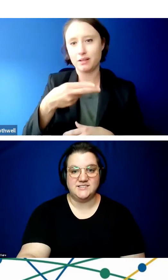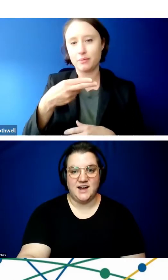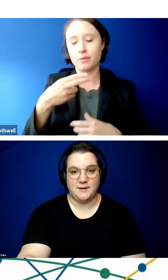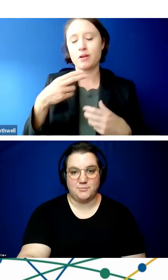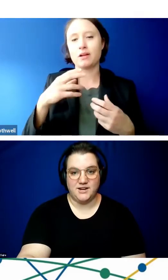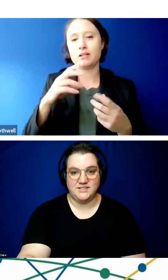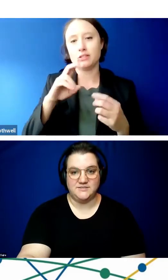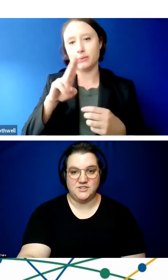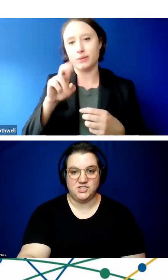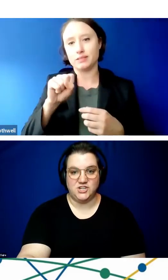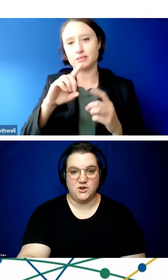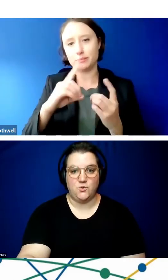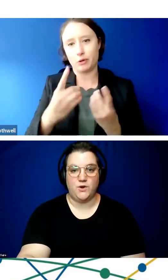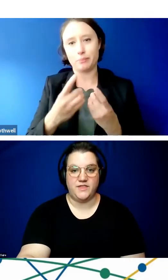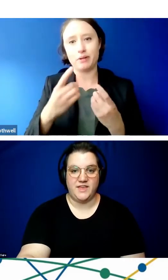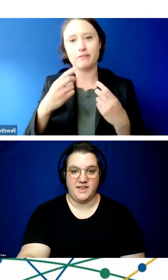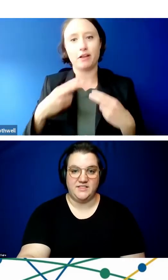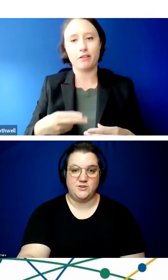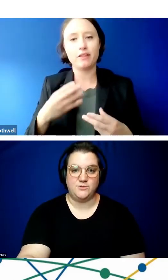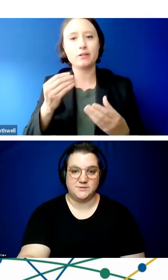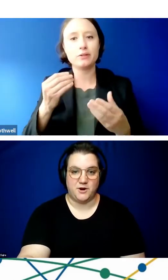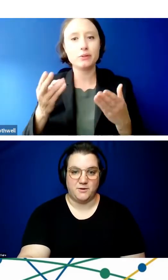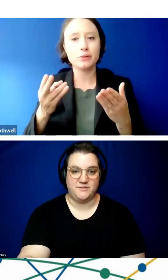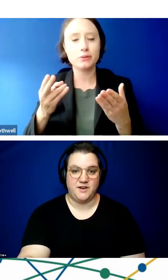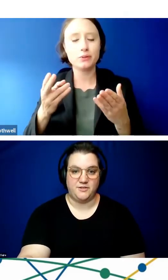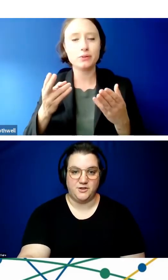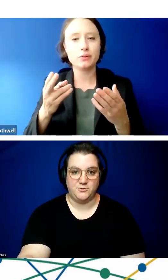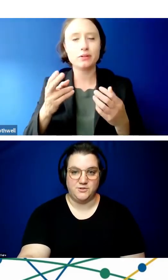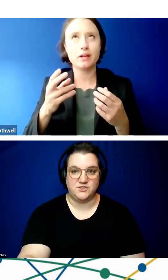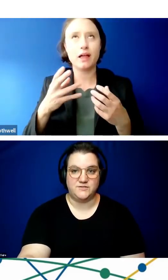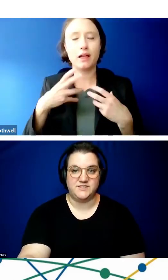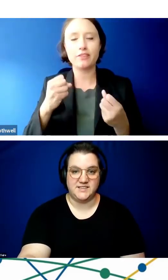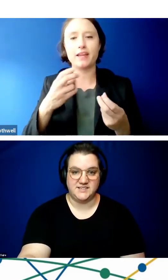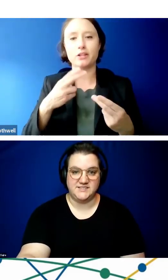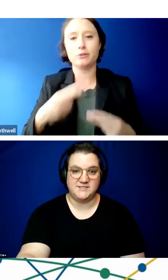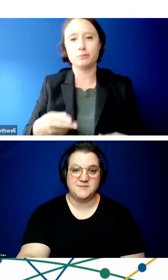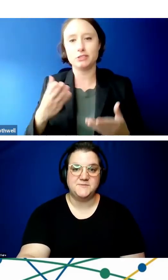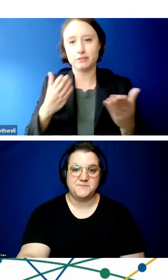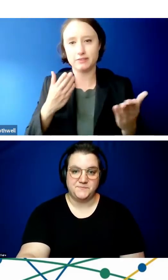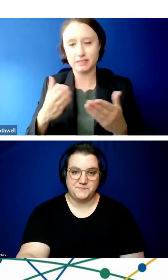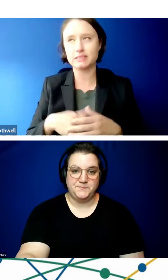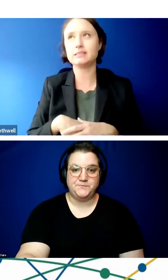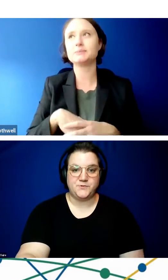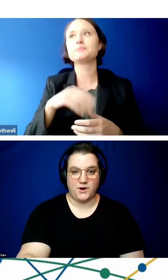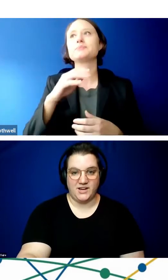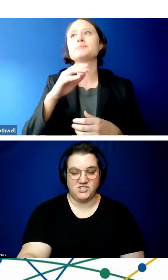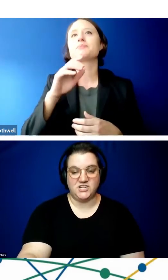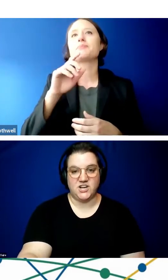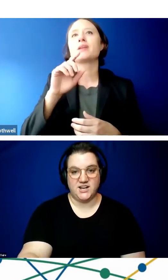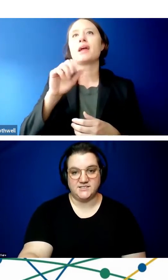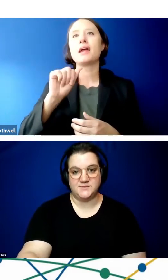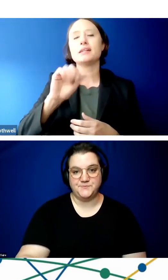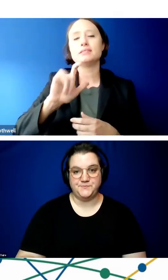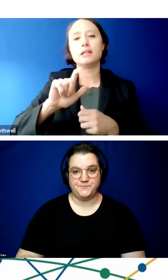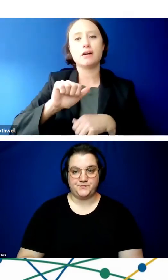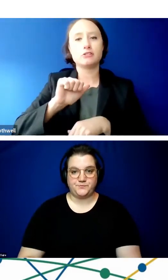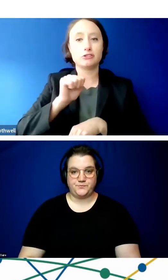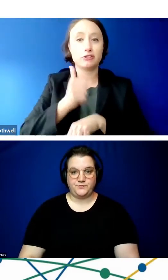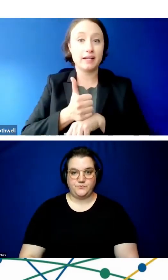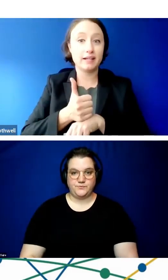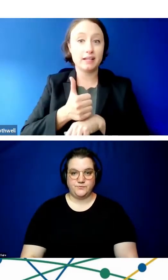mentioned, is an operating division within the U.S. Department of Health and Human Services or HHS.